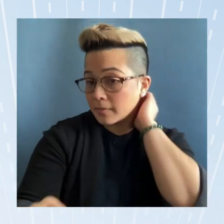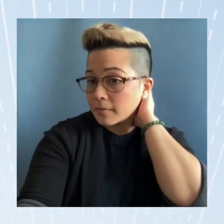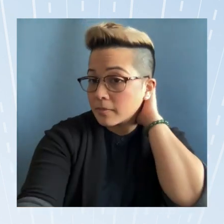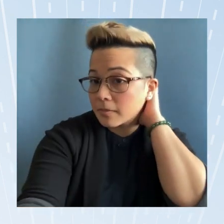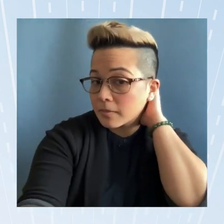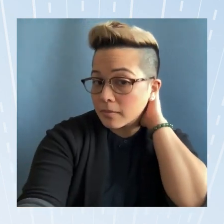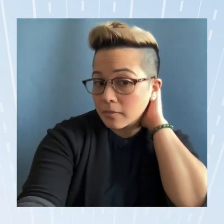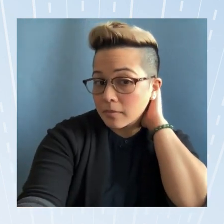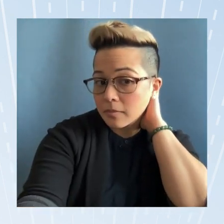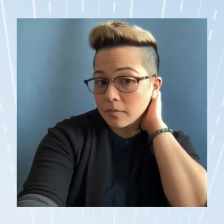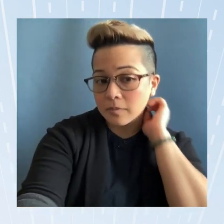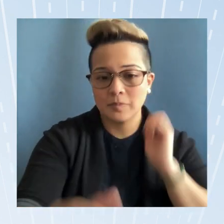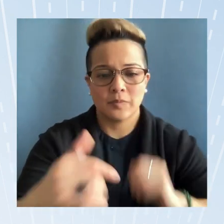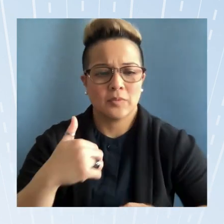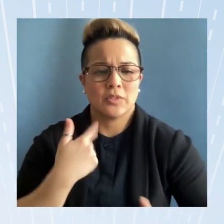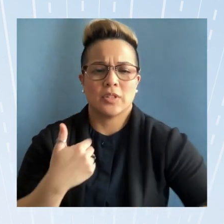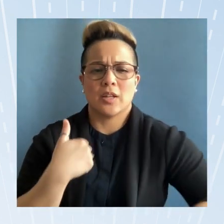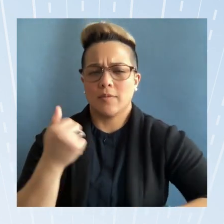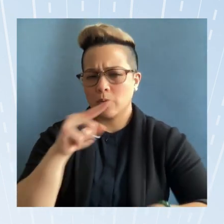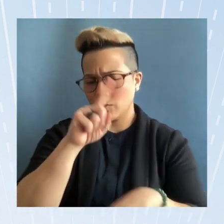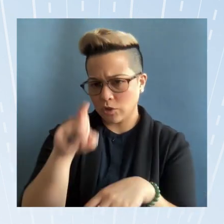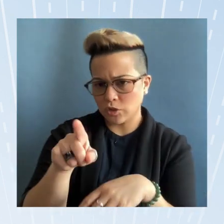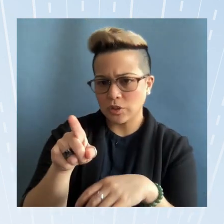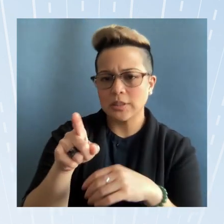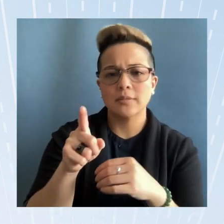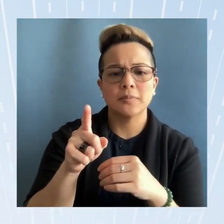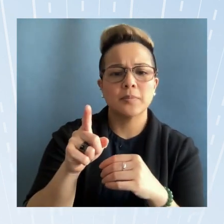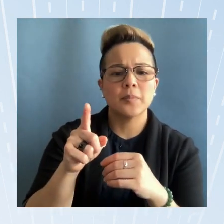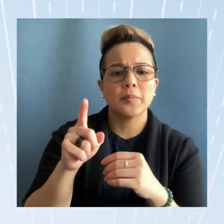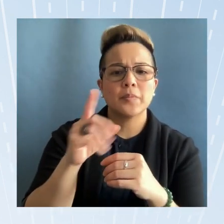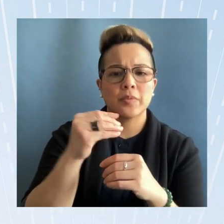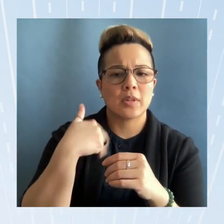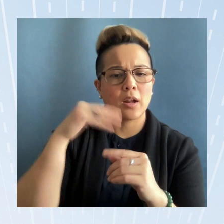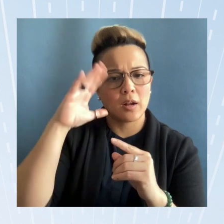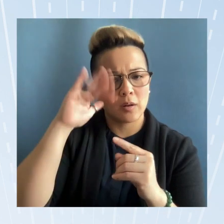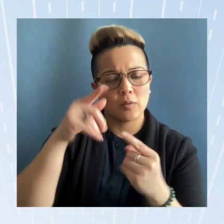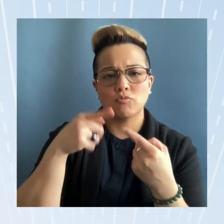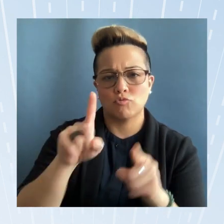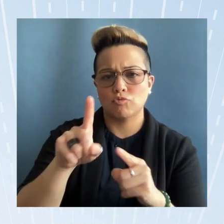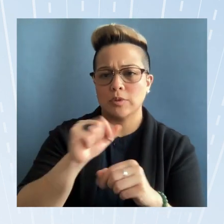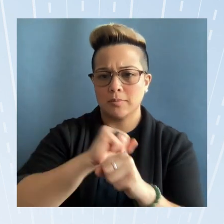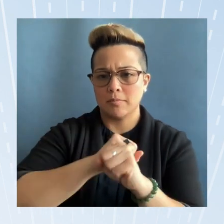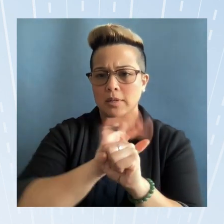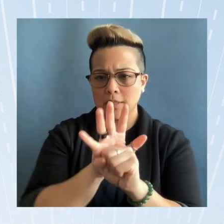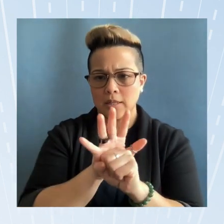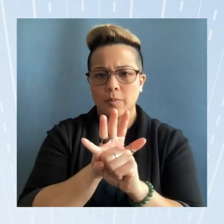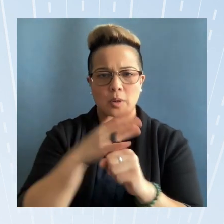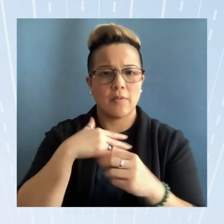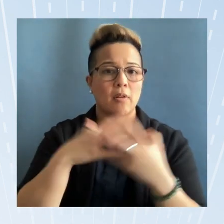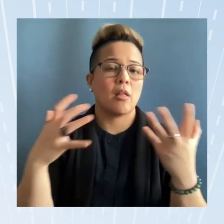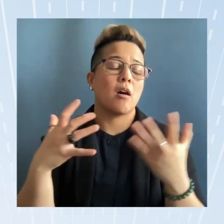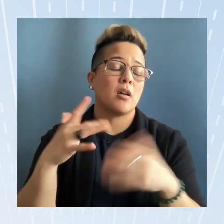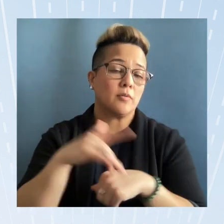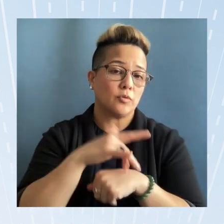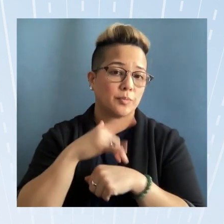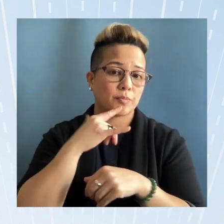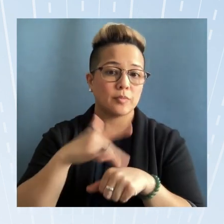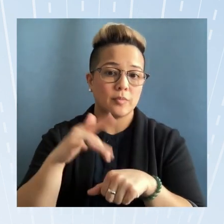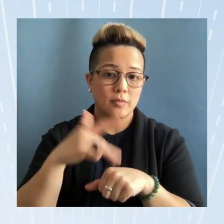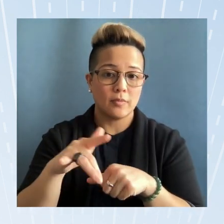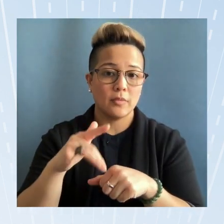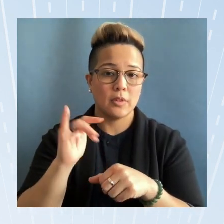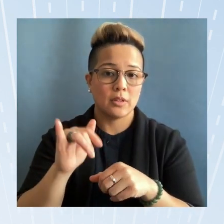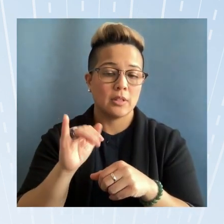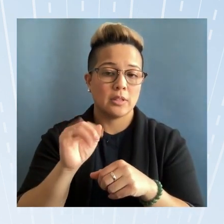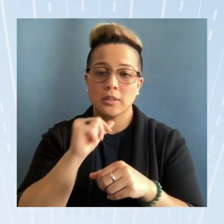i just have a question um and i know during the pandemic i there were a lot of resources that were available that didn't make it to a lot